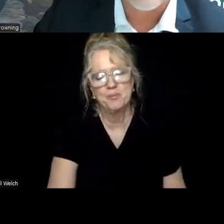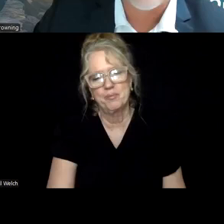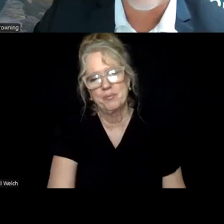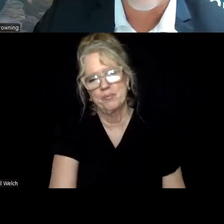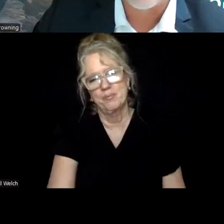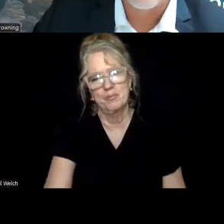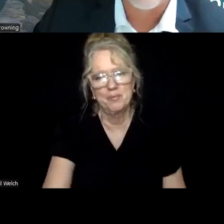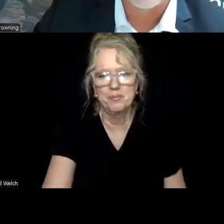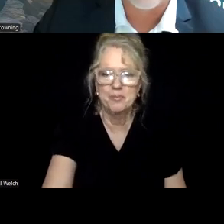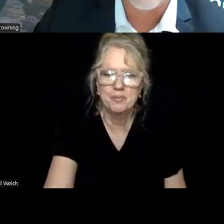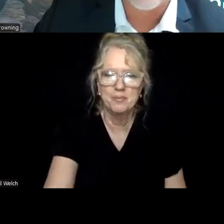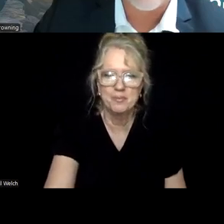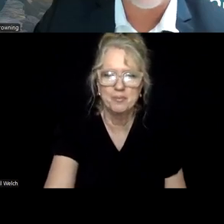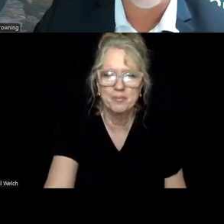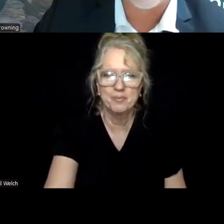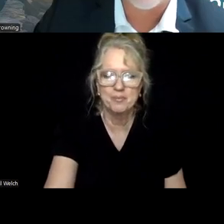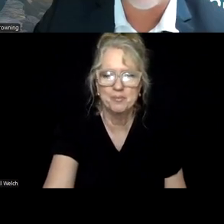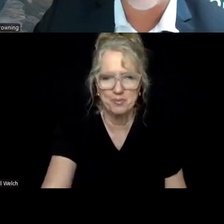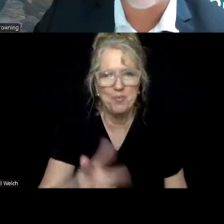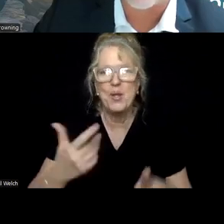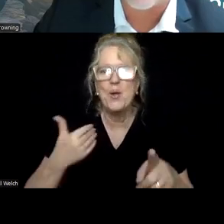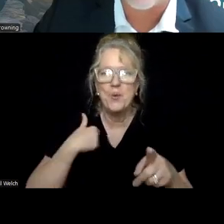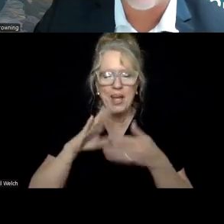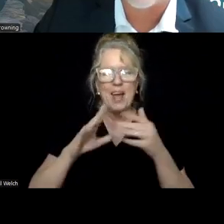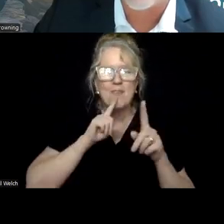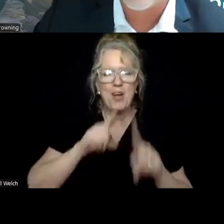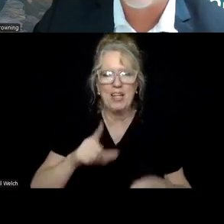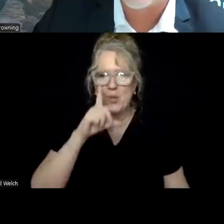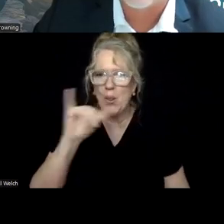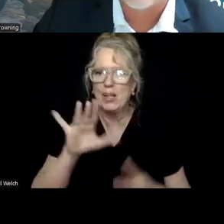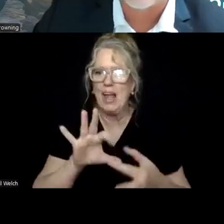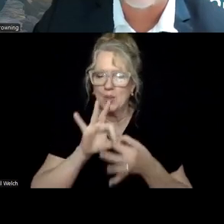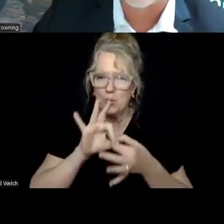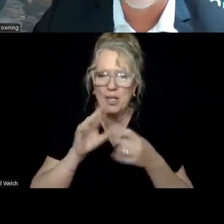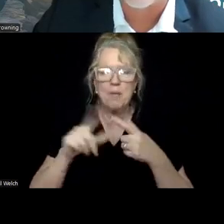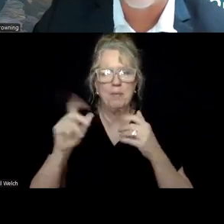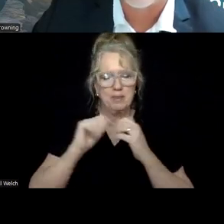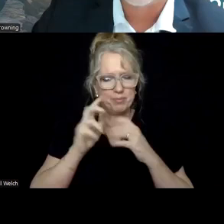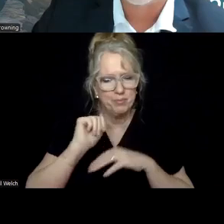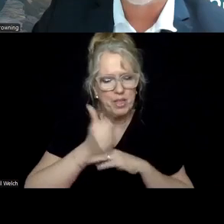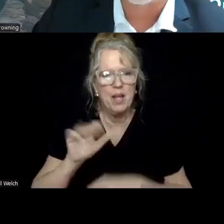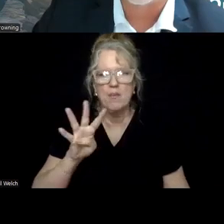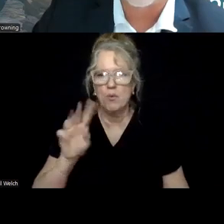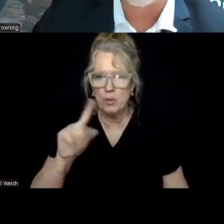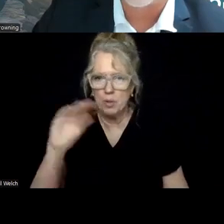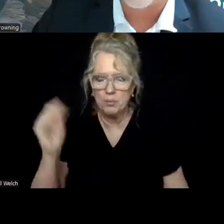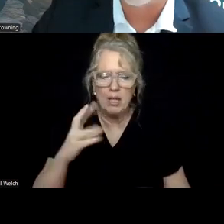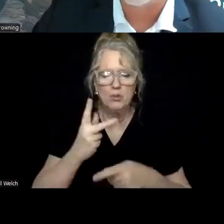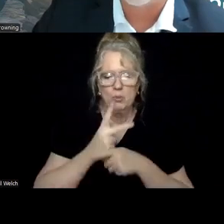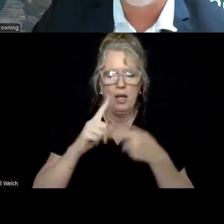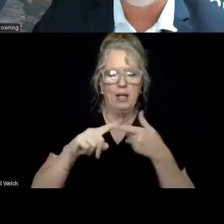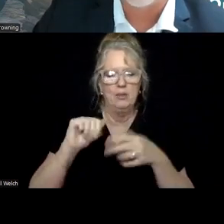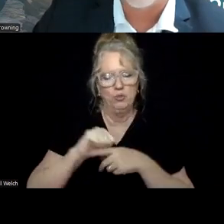All right. So we have got our answers looking like we've got coordinate, implement at 41%, supervise and train,